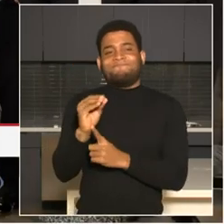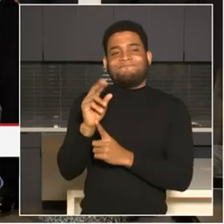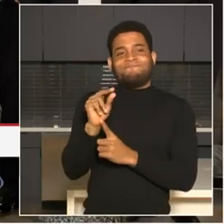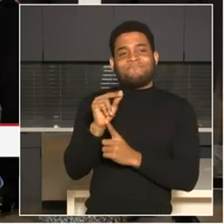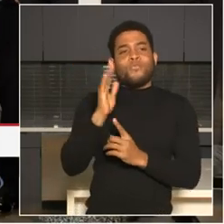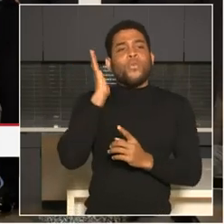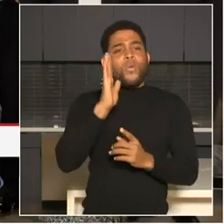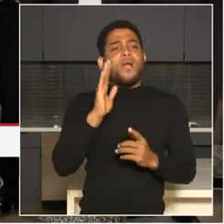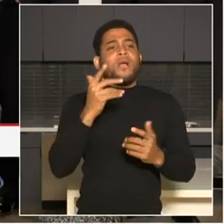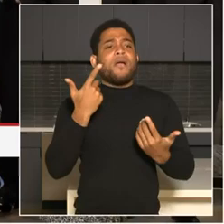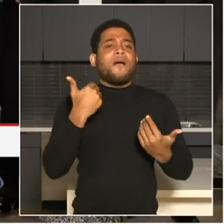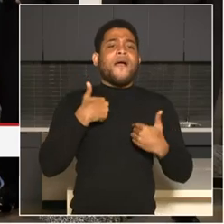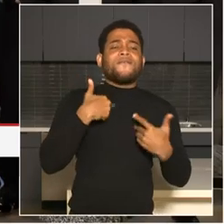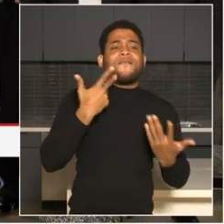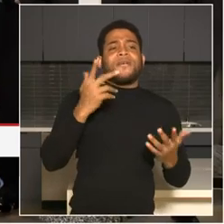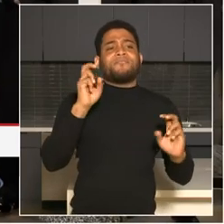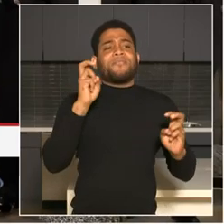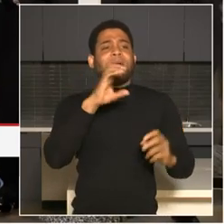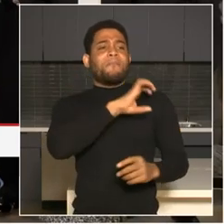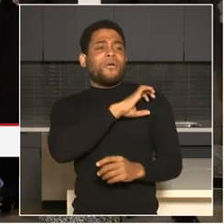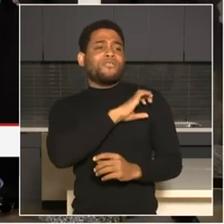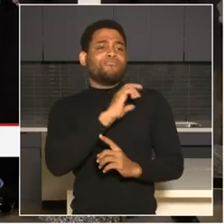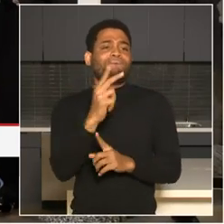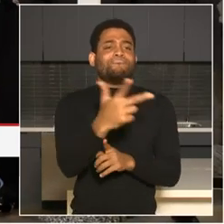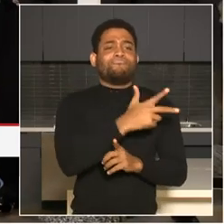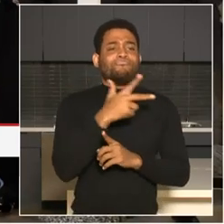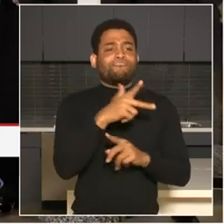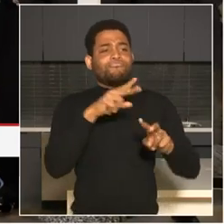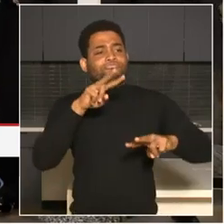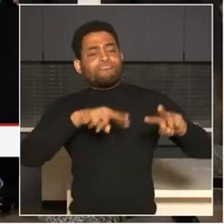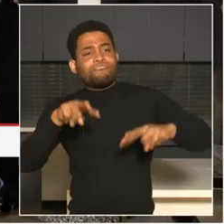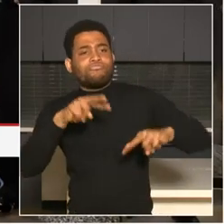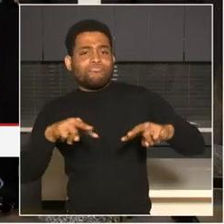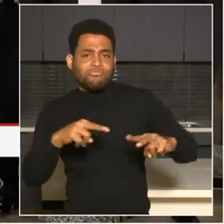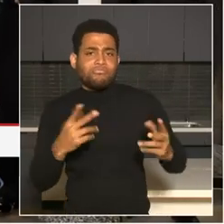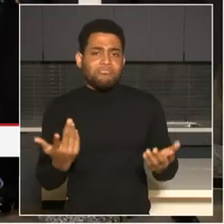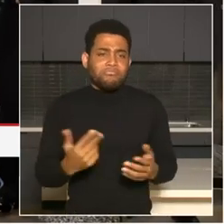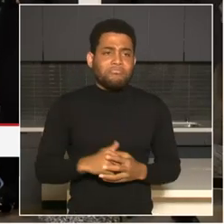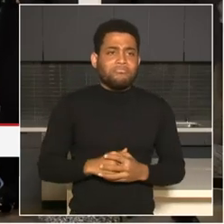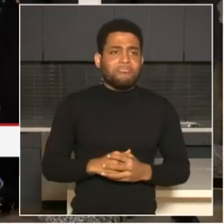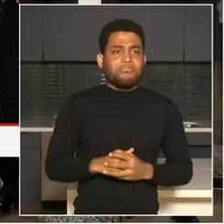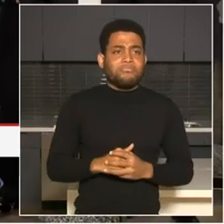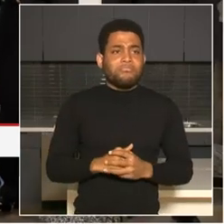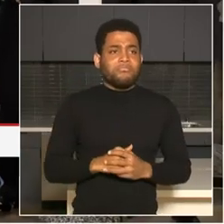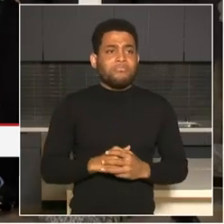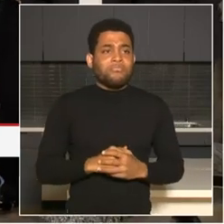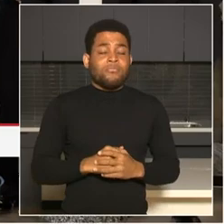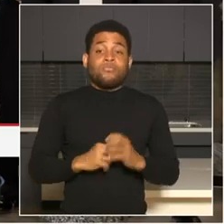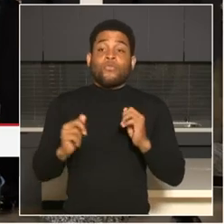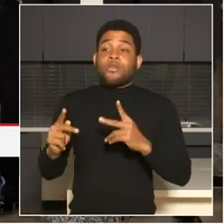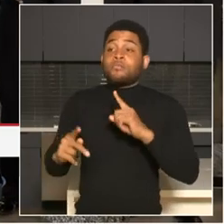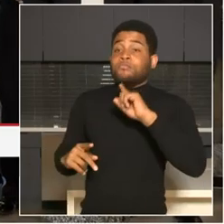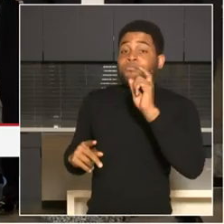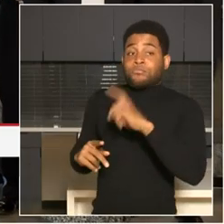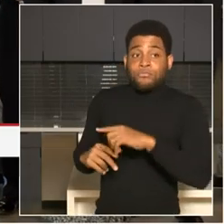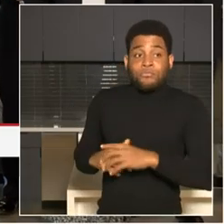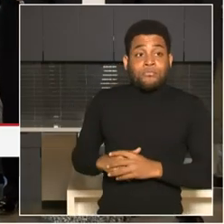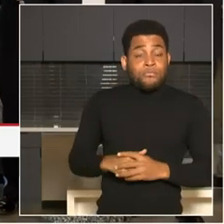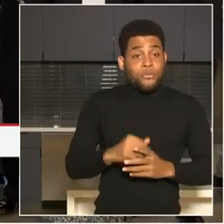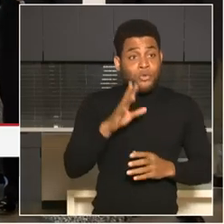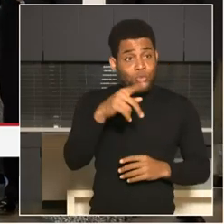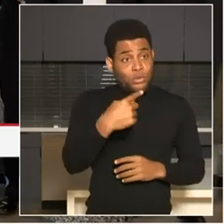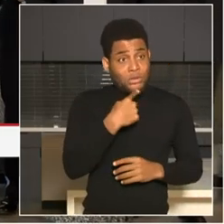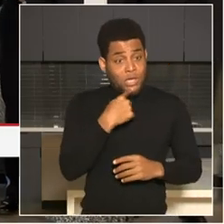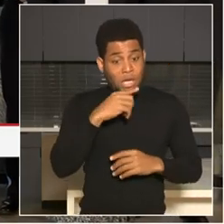Yes, ma You talked about how our borders are porous. One, do you have any numbers in regards to how many of DC